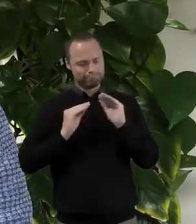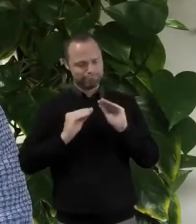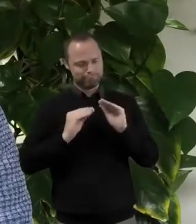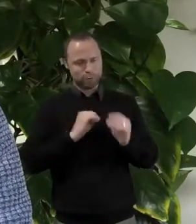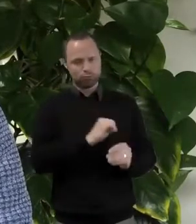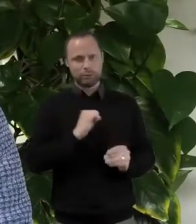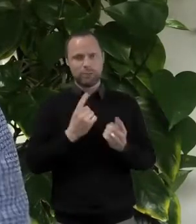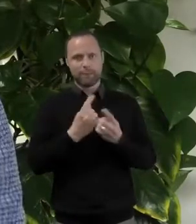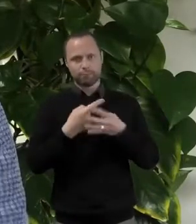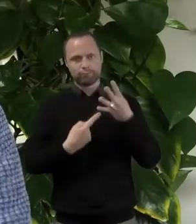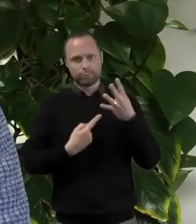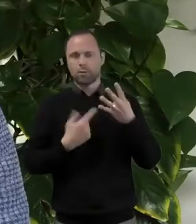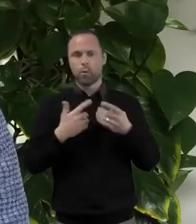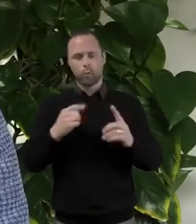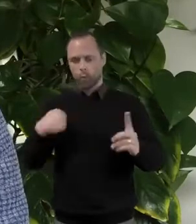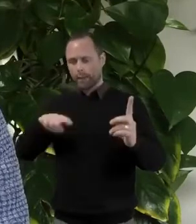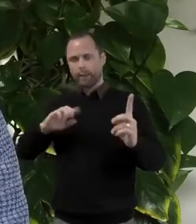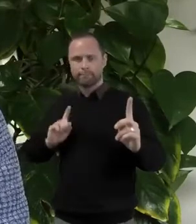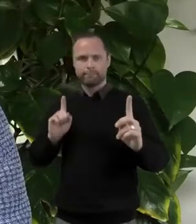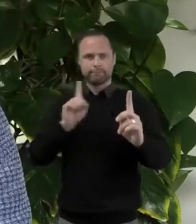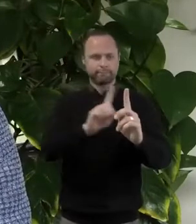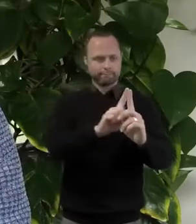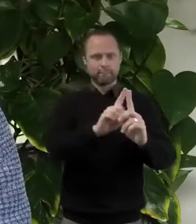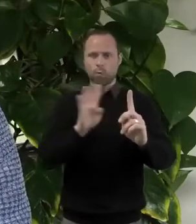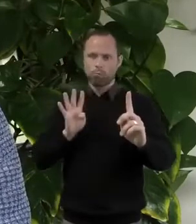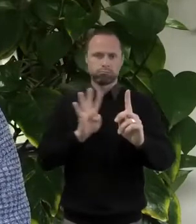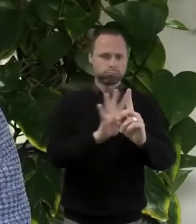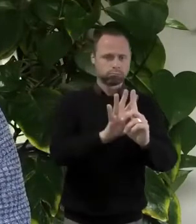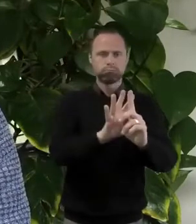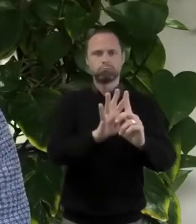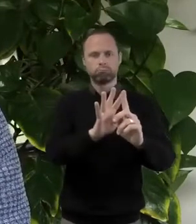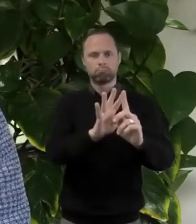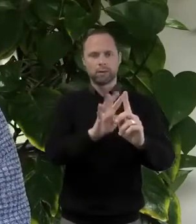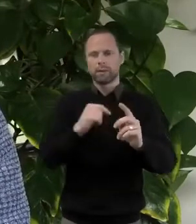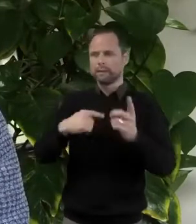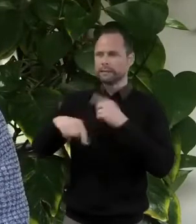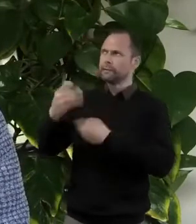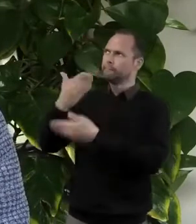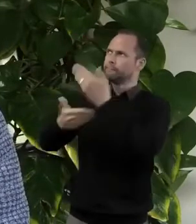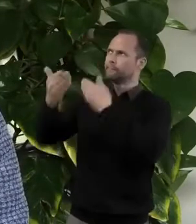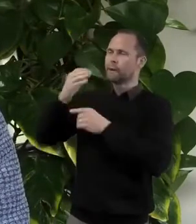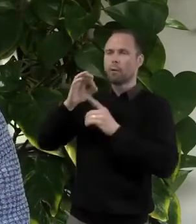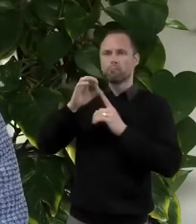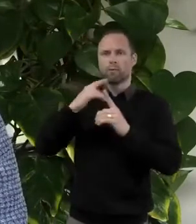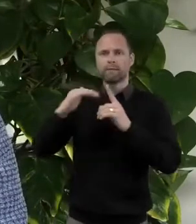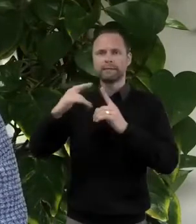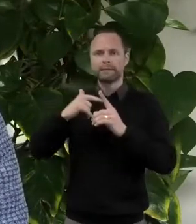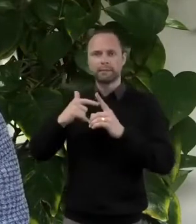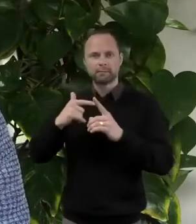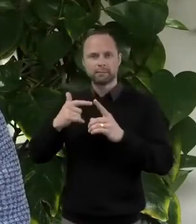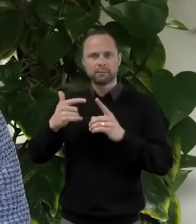have that prophetic voice and seeing where he's at work and joining him in.